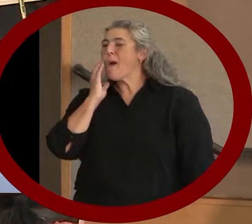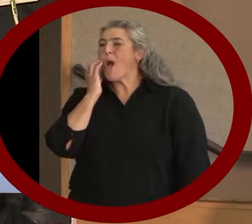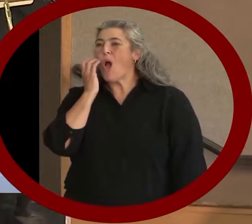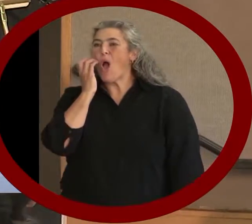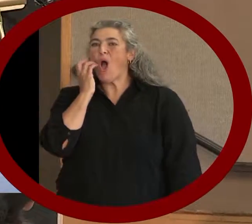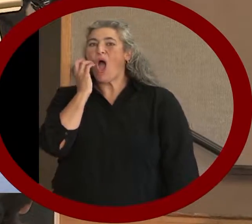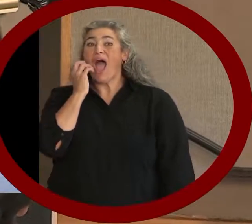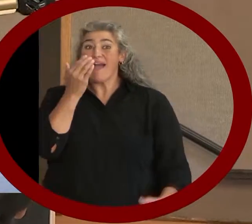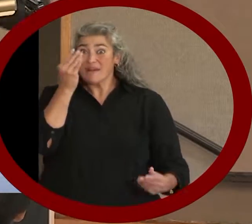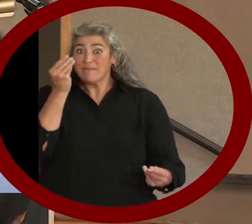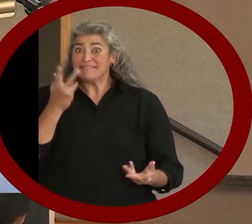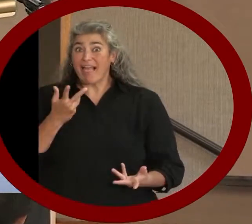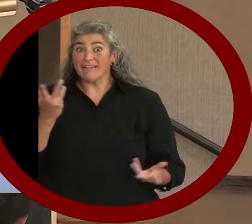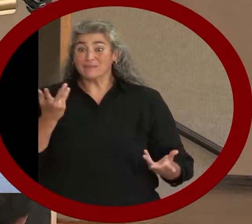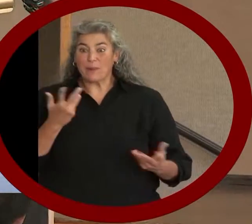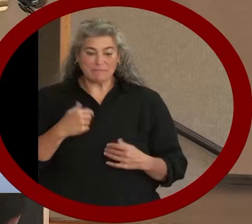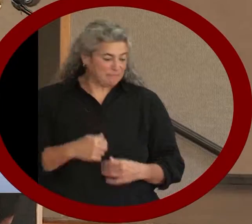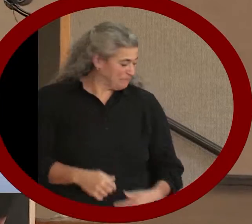and share with us?